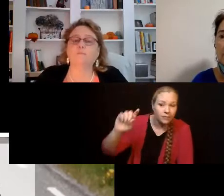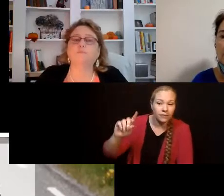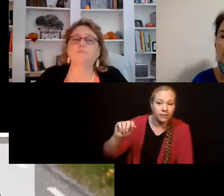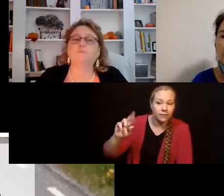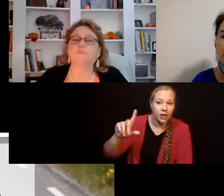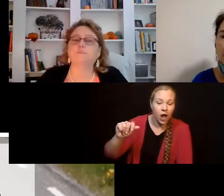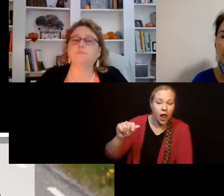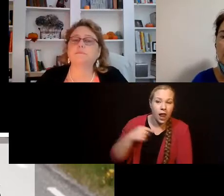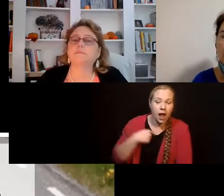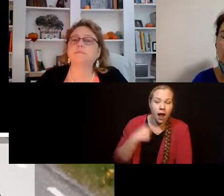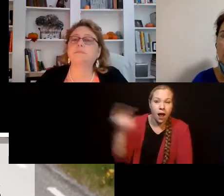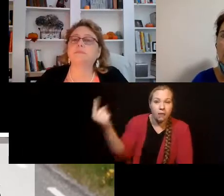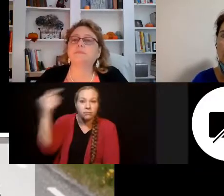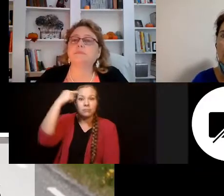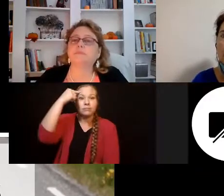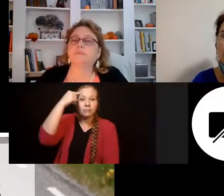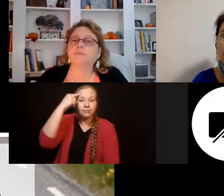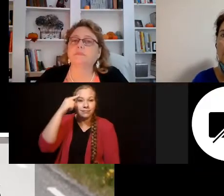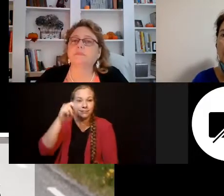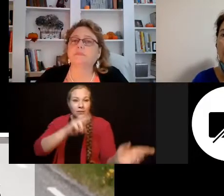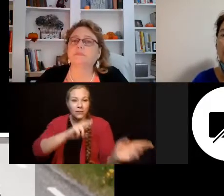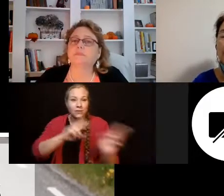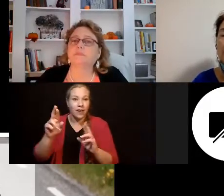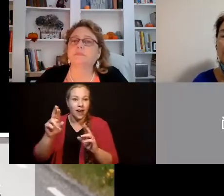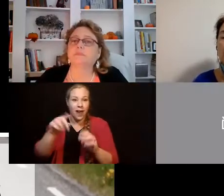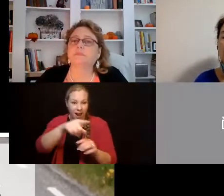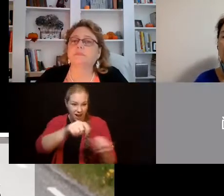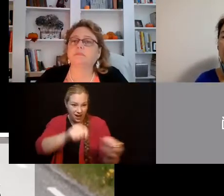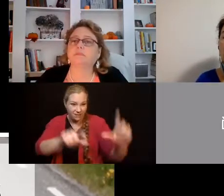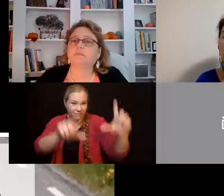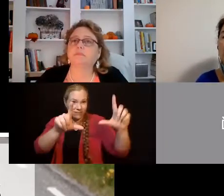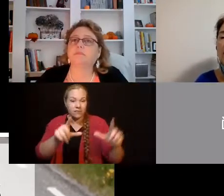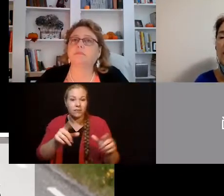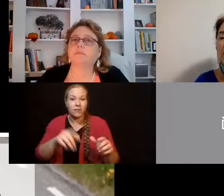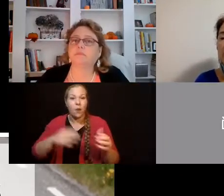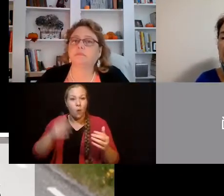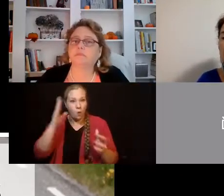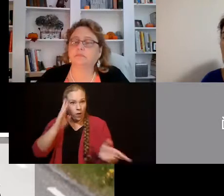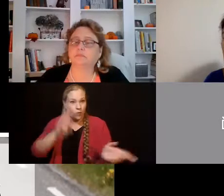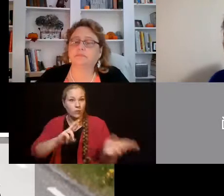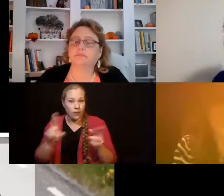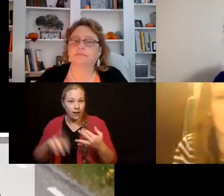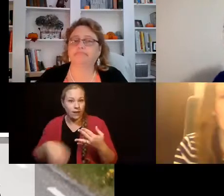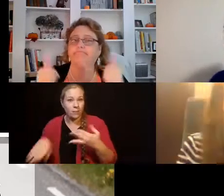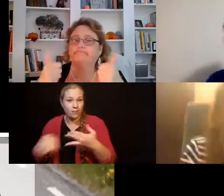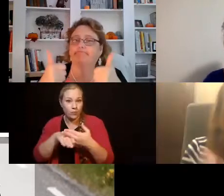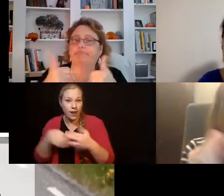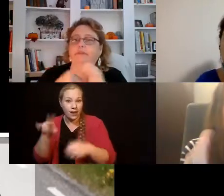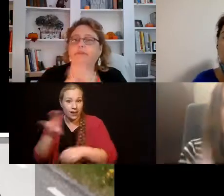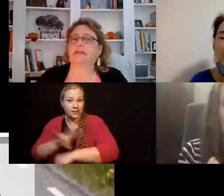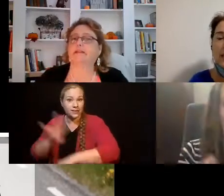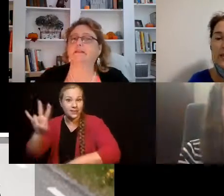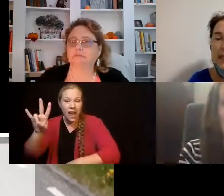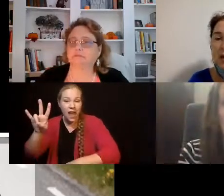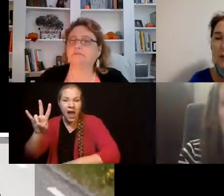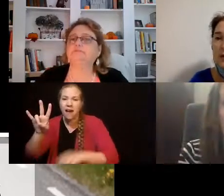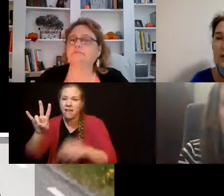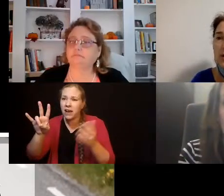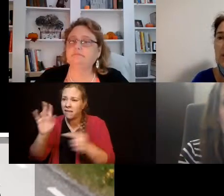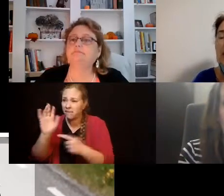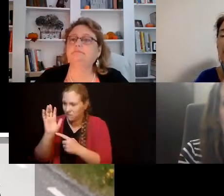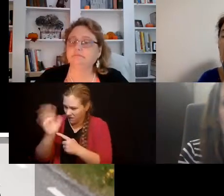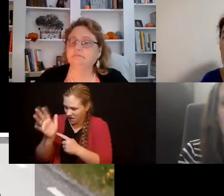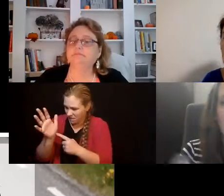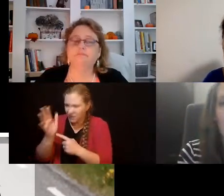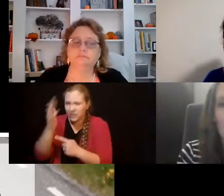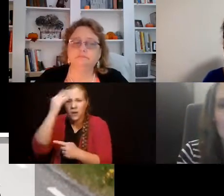to the next phase, if now's a good time. We're almost at the hour for our five-minute break. If we could just take our five